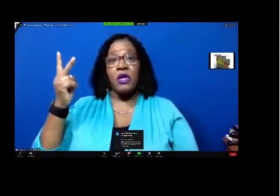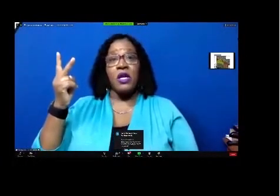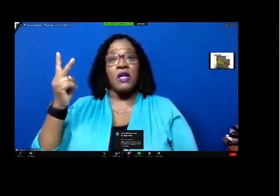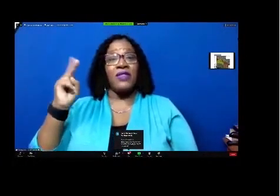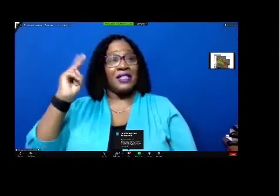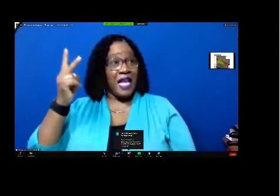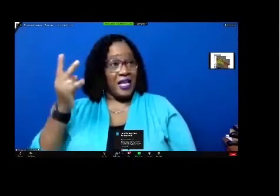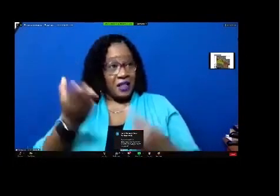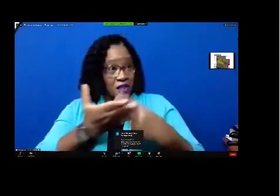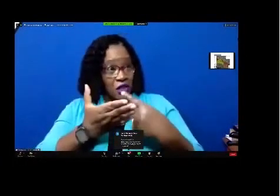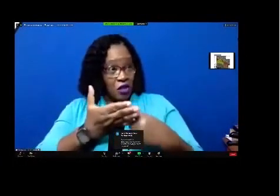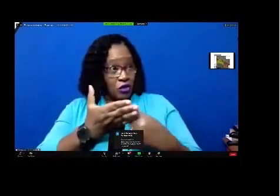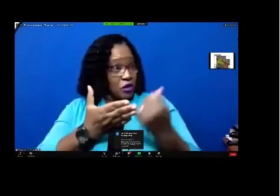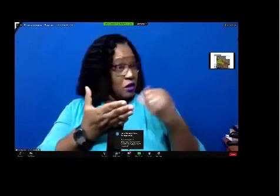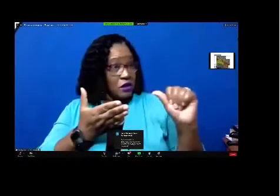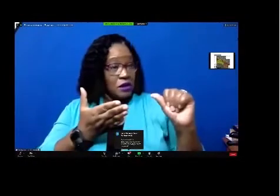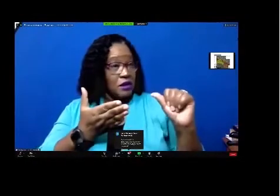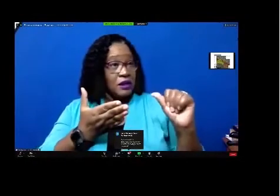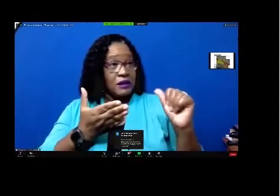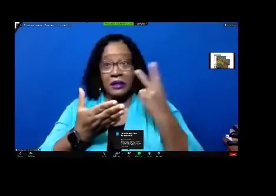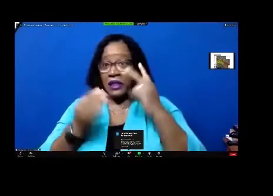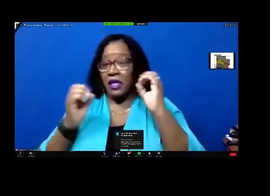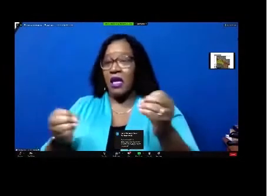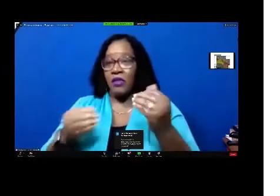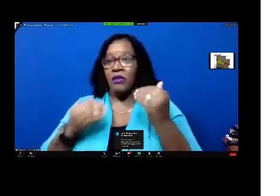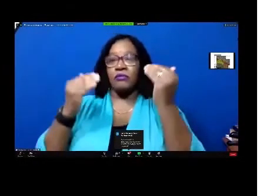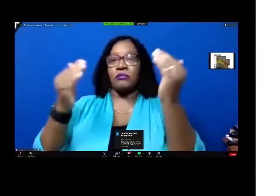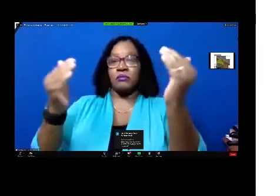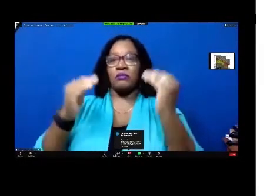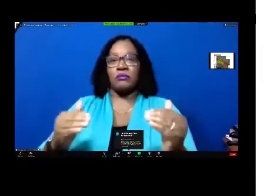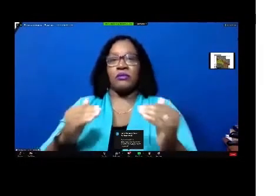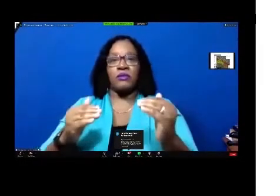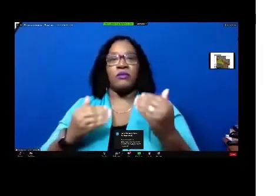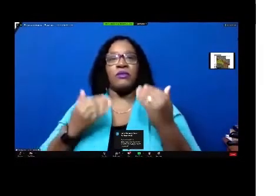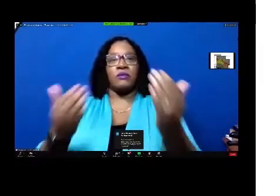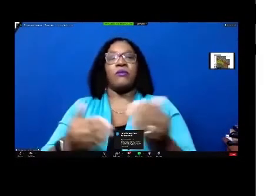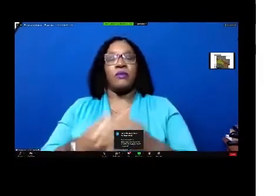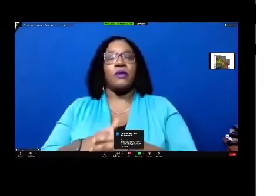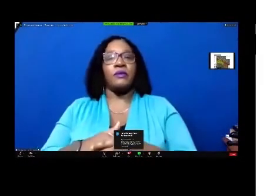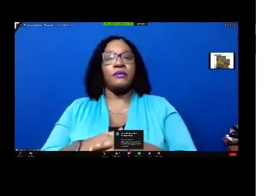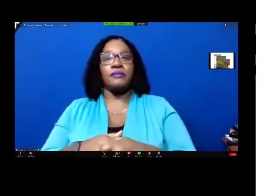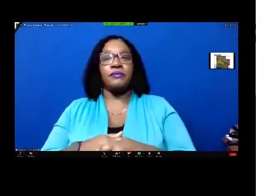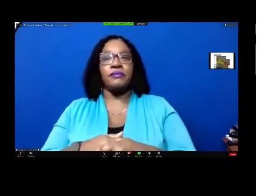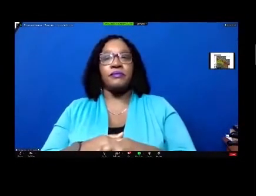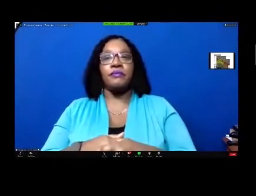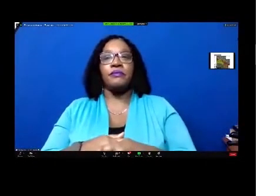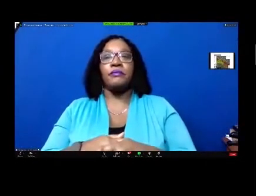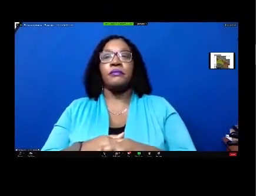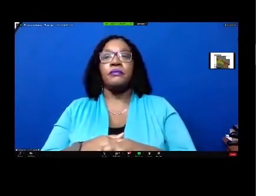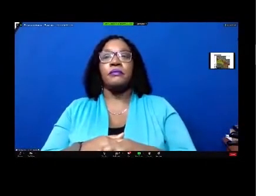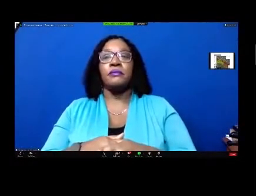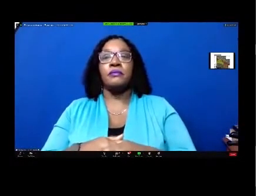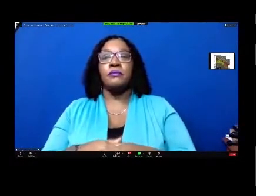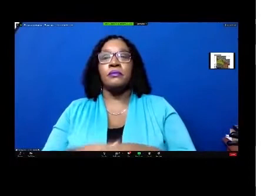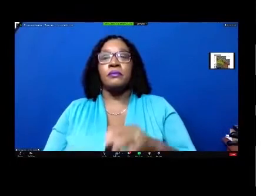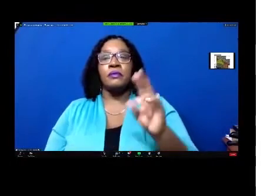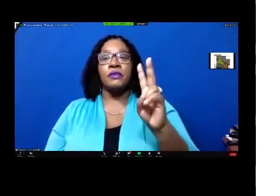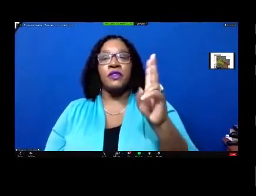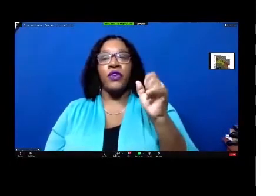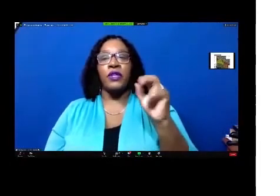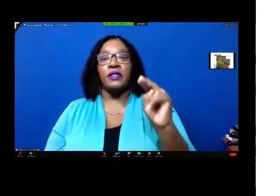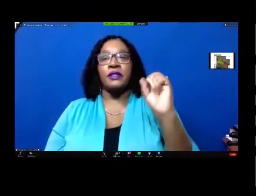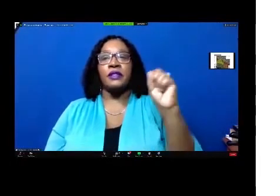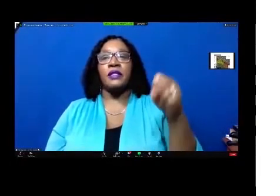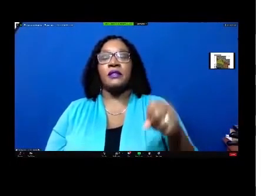second any discussion saying none with the previous question the clerk call roll mr bernon yes